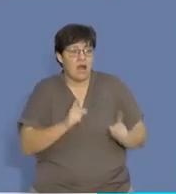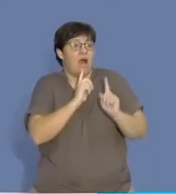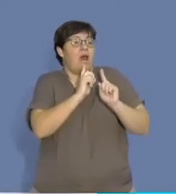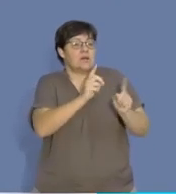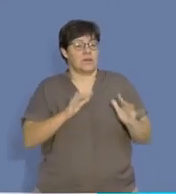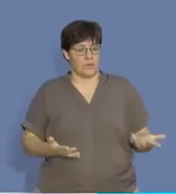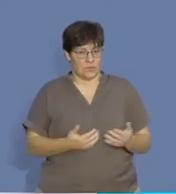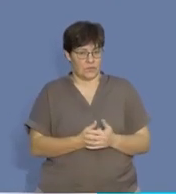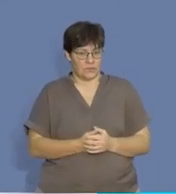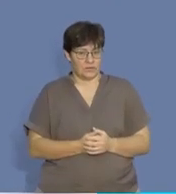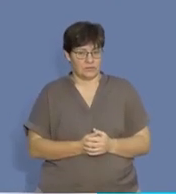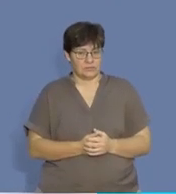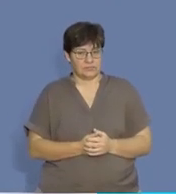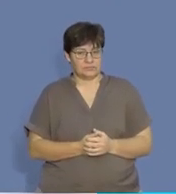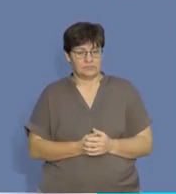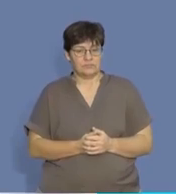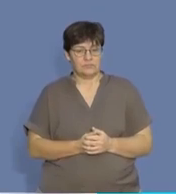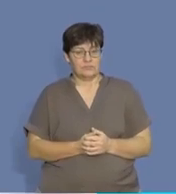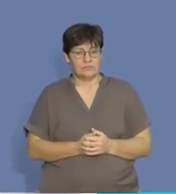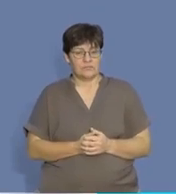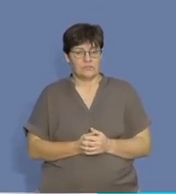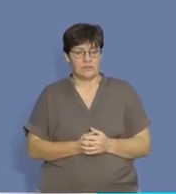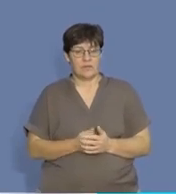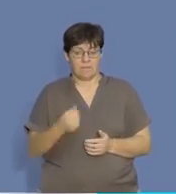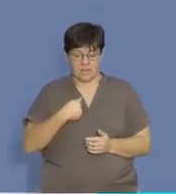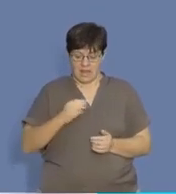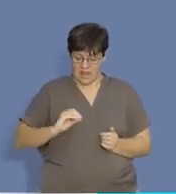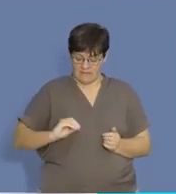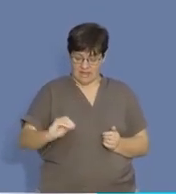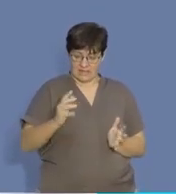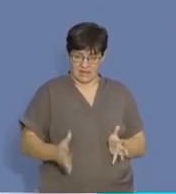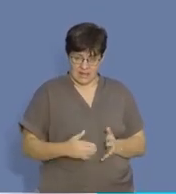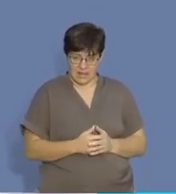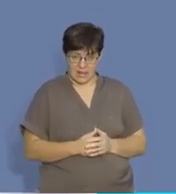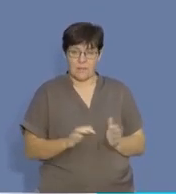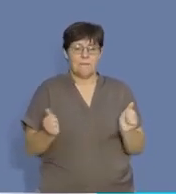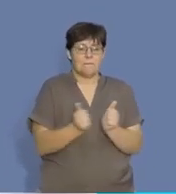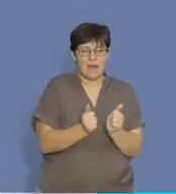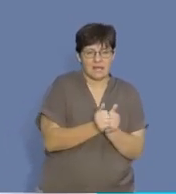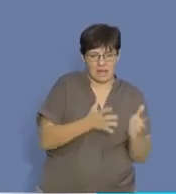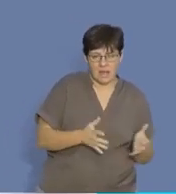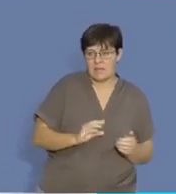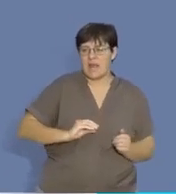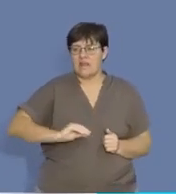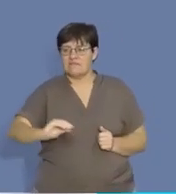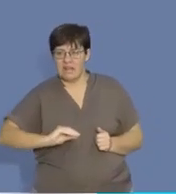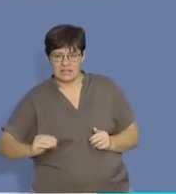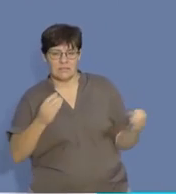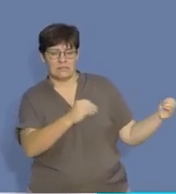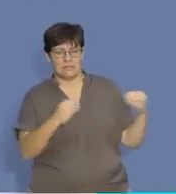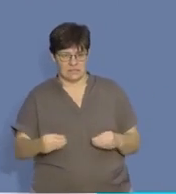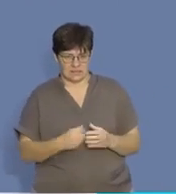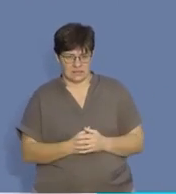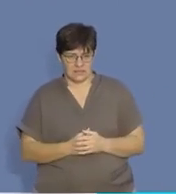answering this question? Now, remember, as an investor, right? I'm a partner. I've invested